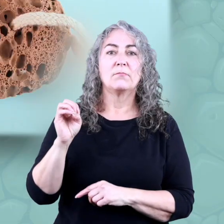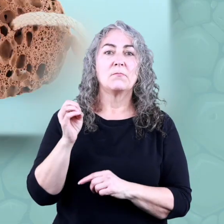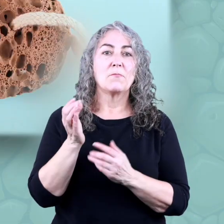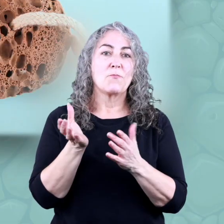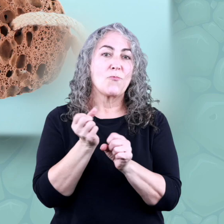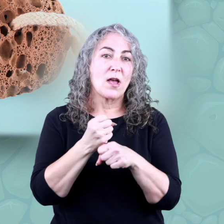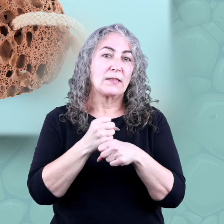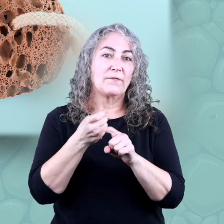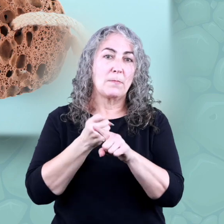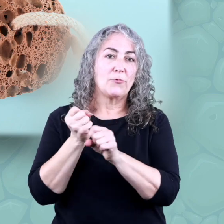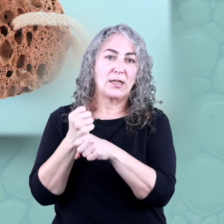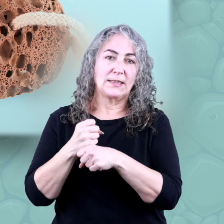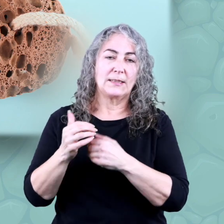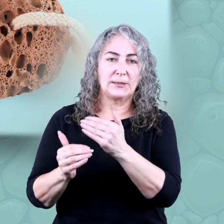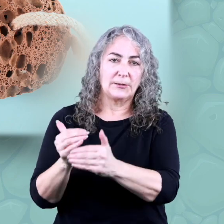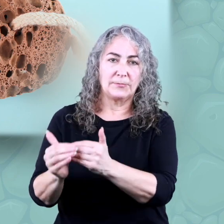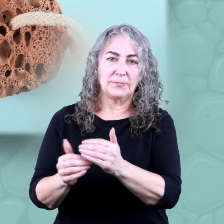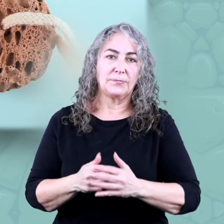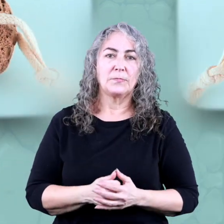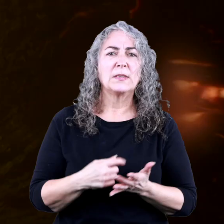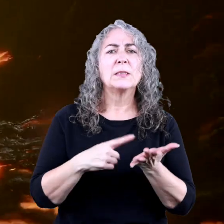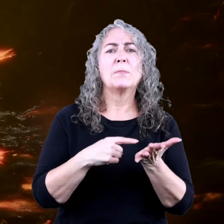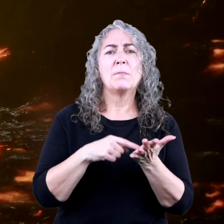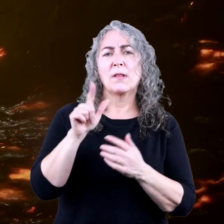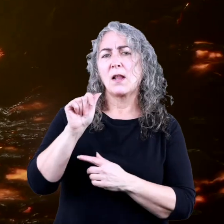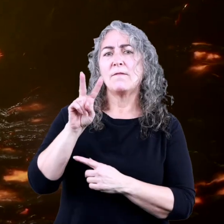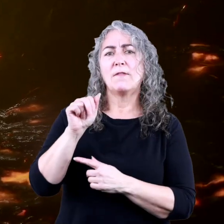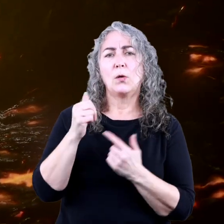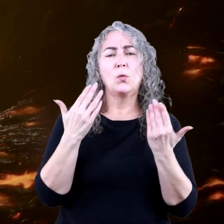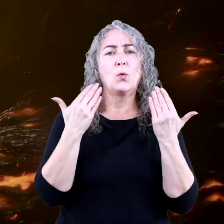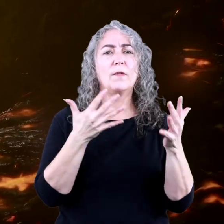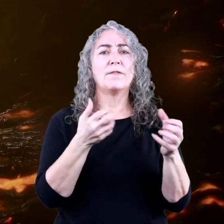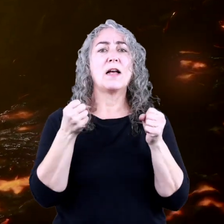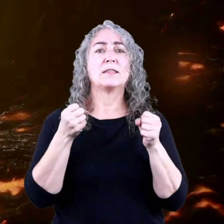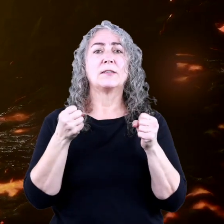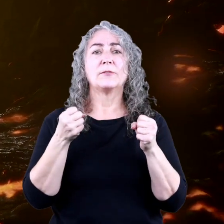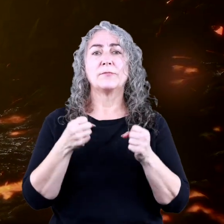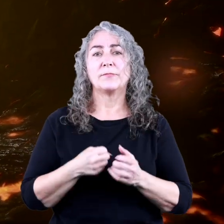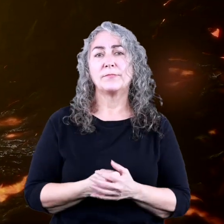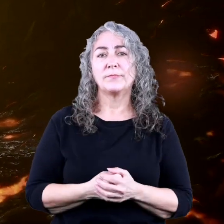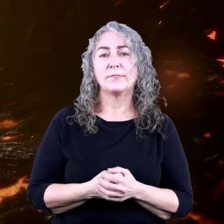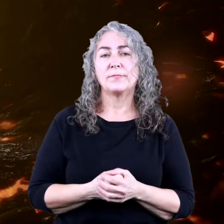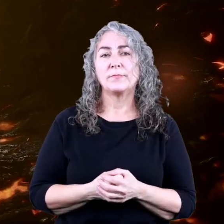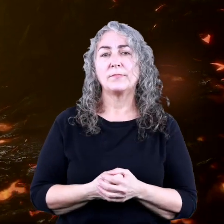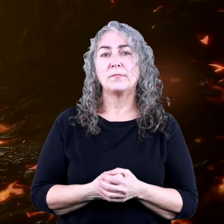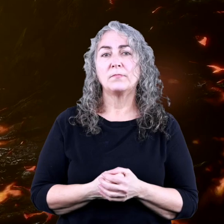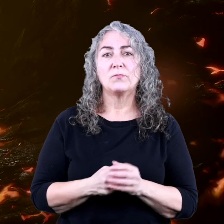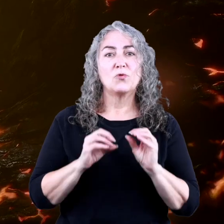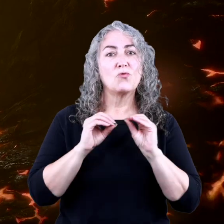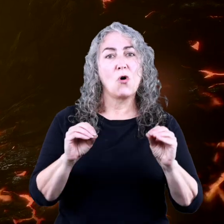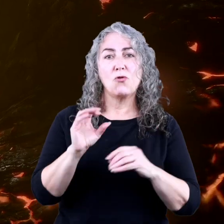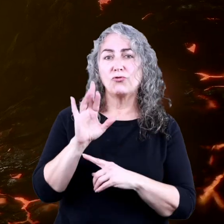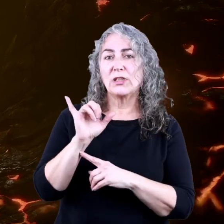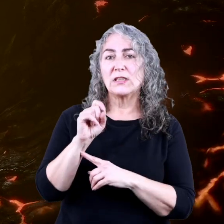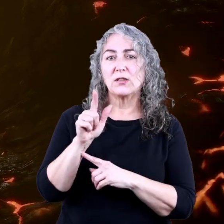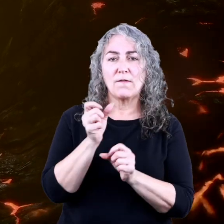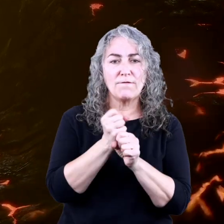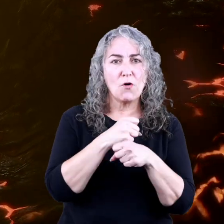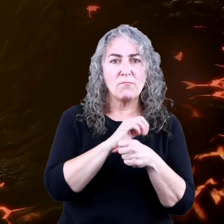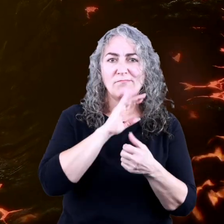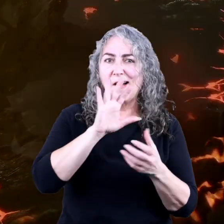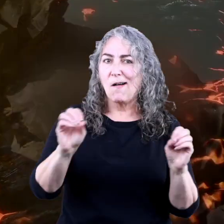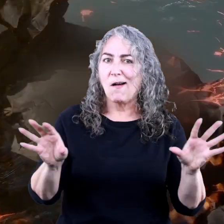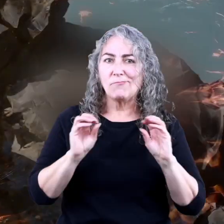result from this process. Sometimes, the lava cools so fast that no crystals